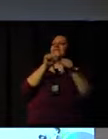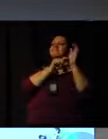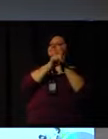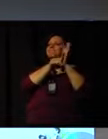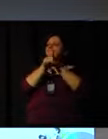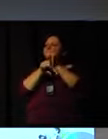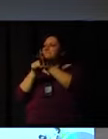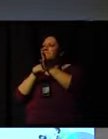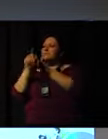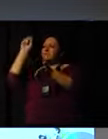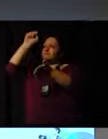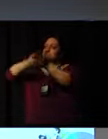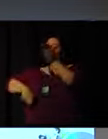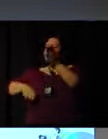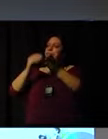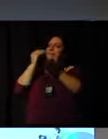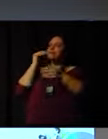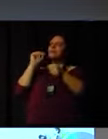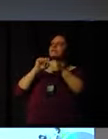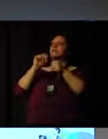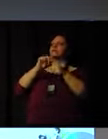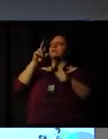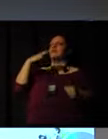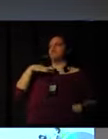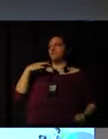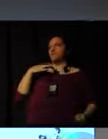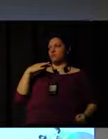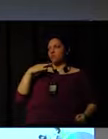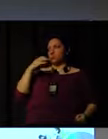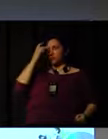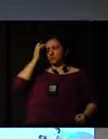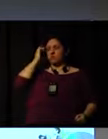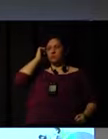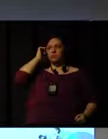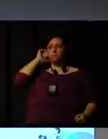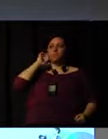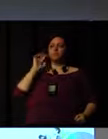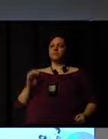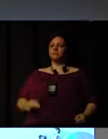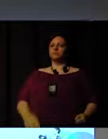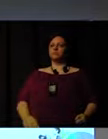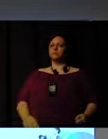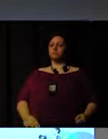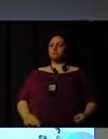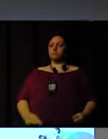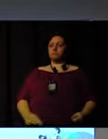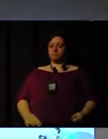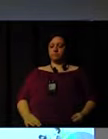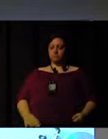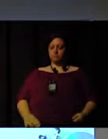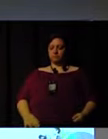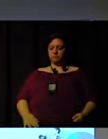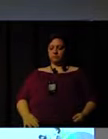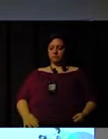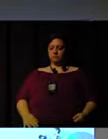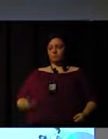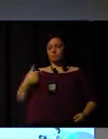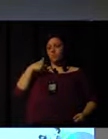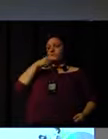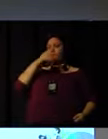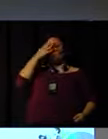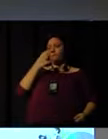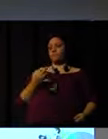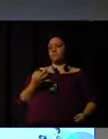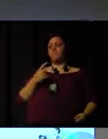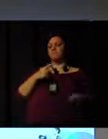We make research, and a few will enroll to act as a volunteer. I believe